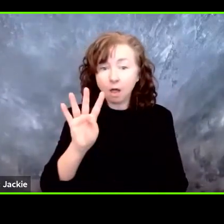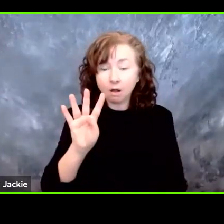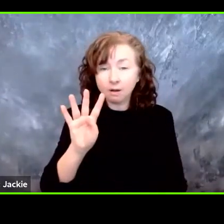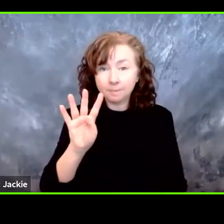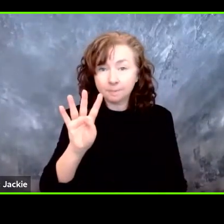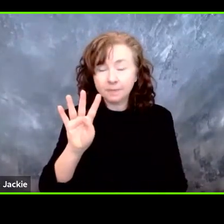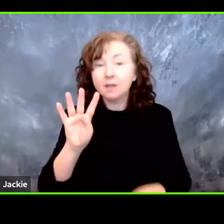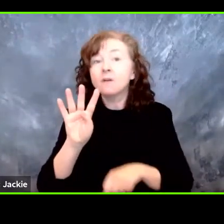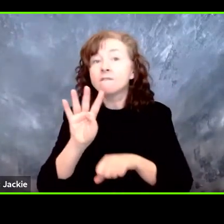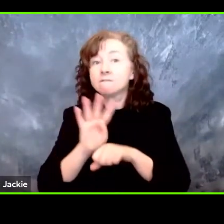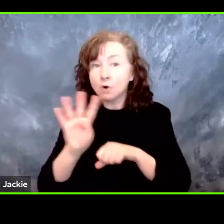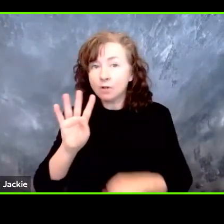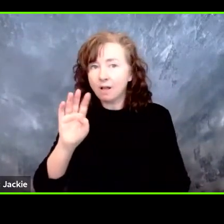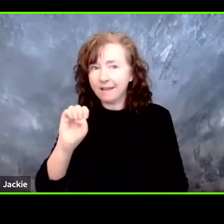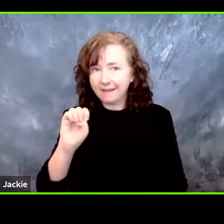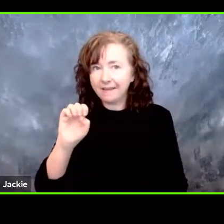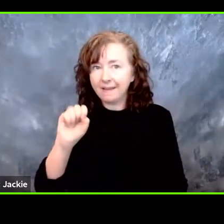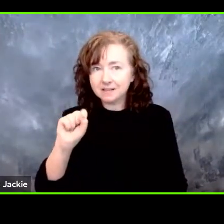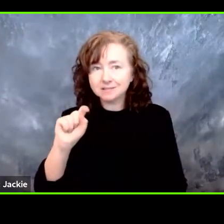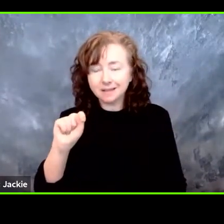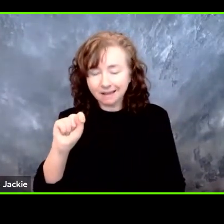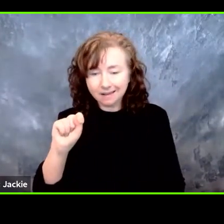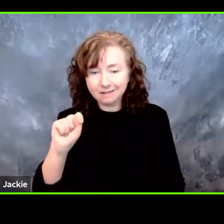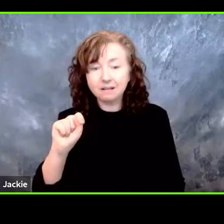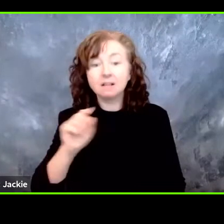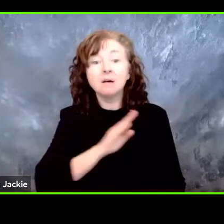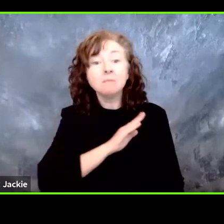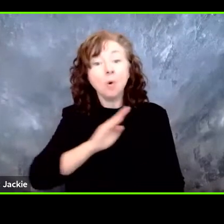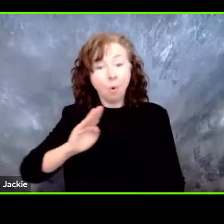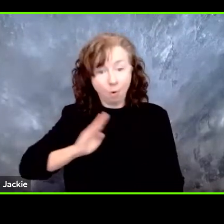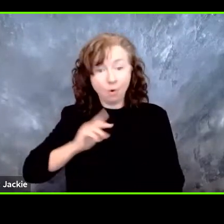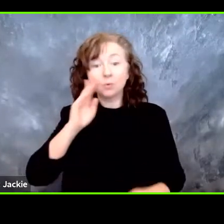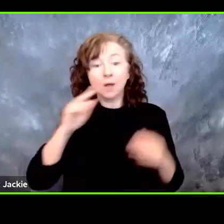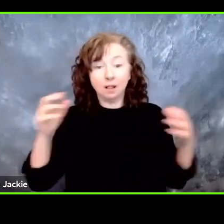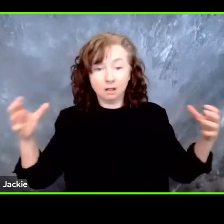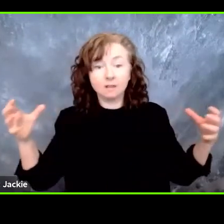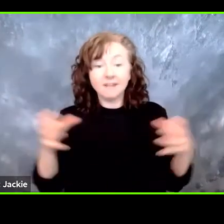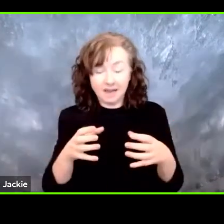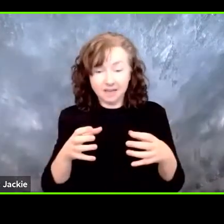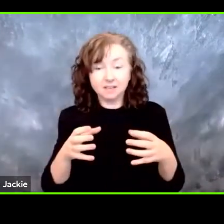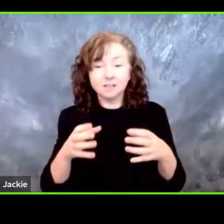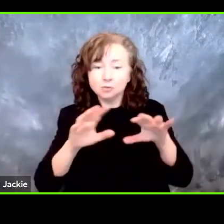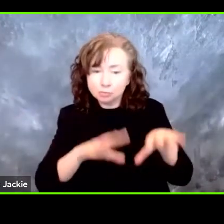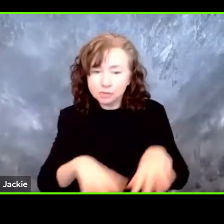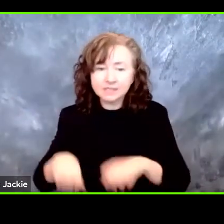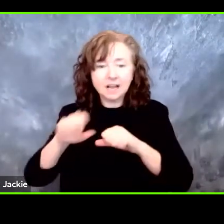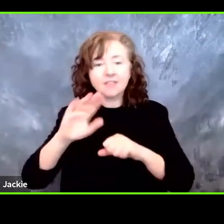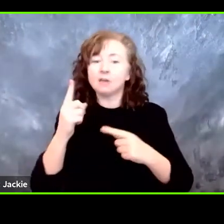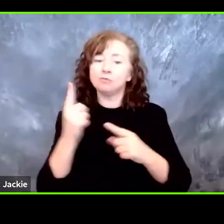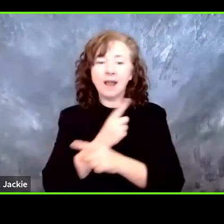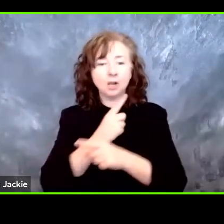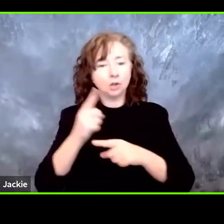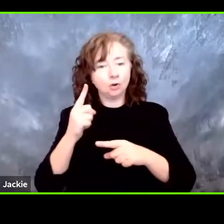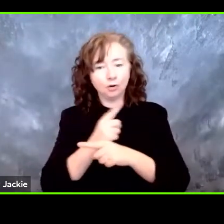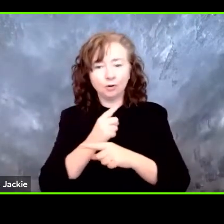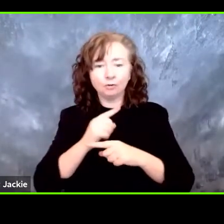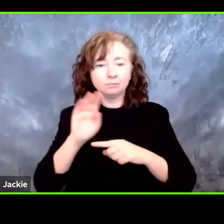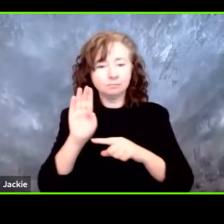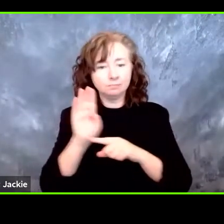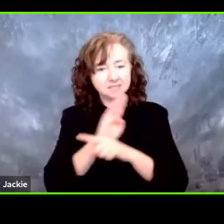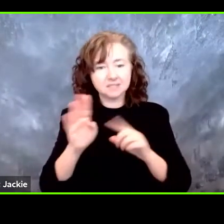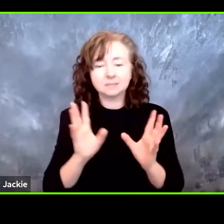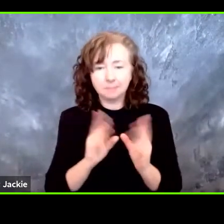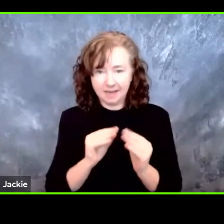4 o'clock Eastern time, the Board will reconvene to conduct the regular business of the Board